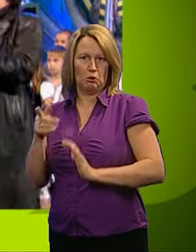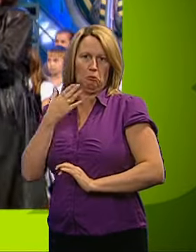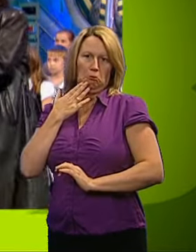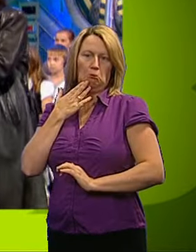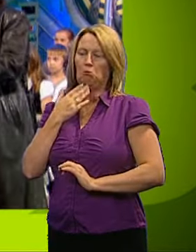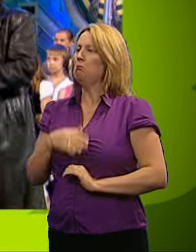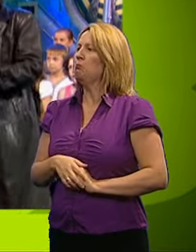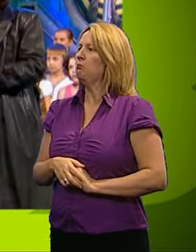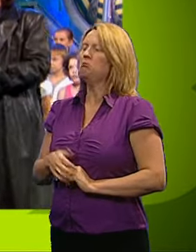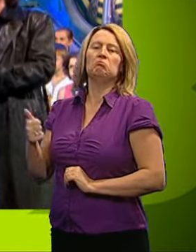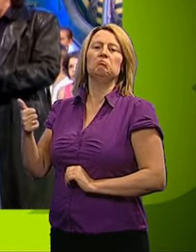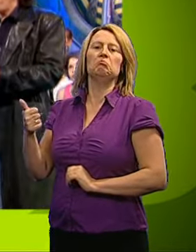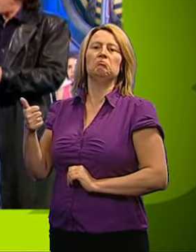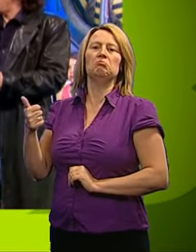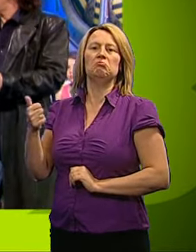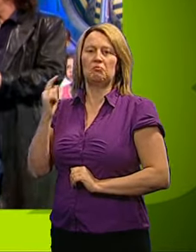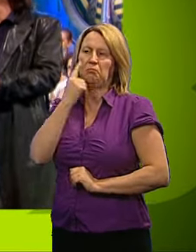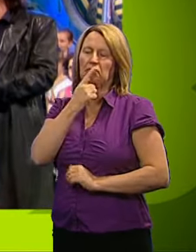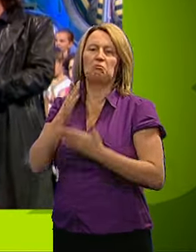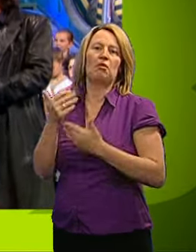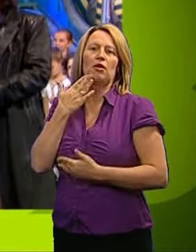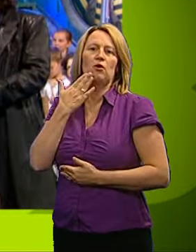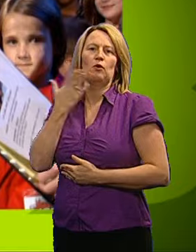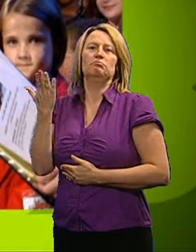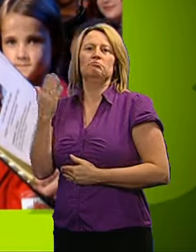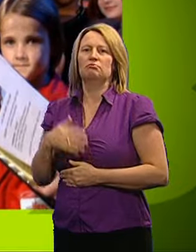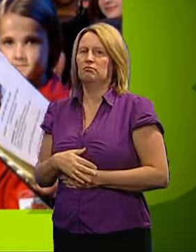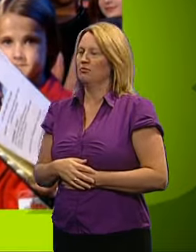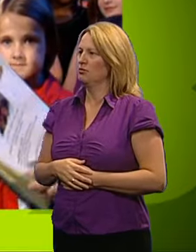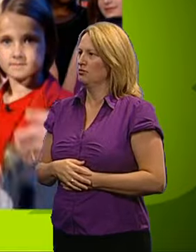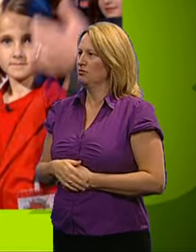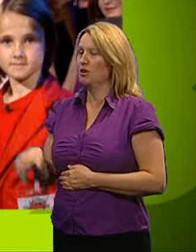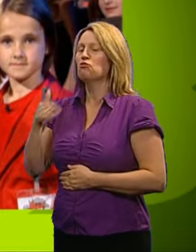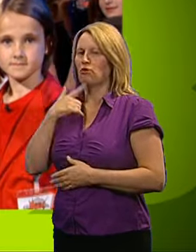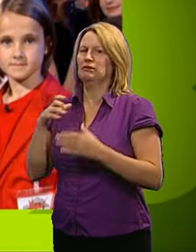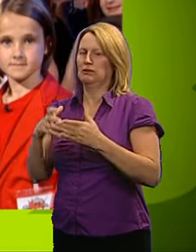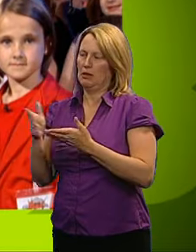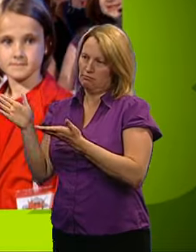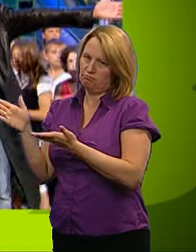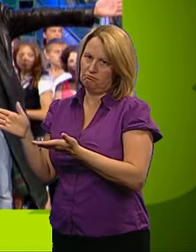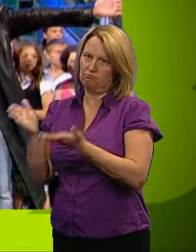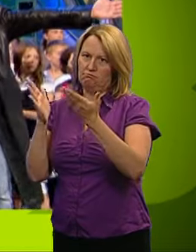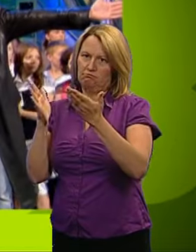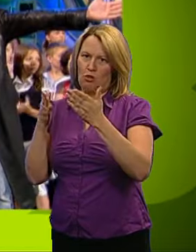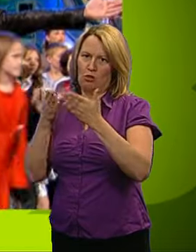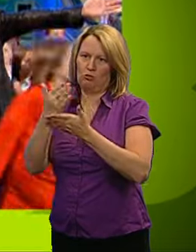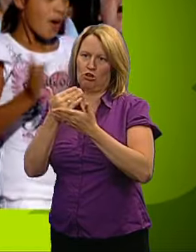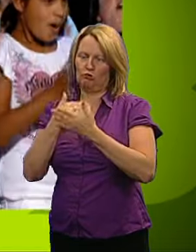Well, convenient, suppose. Fair enough, fair enough. All right, well, I believe you then. You are the red team. You're cleared through security. Go and get settled in. Ready for the first game!